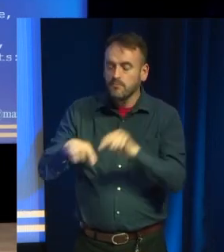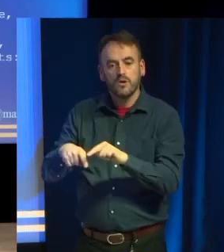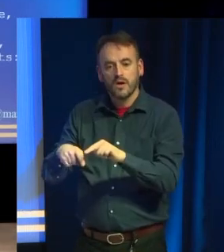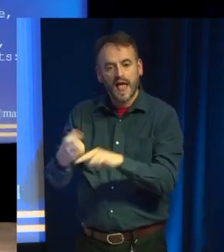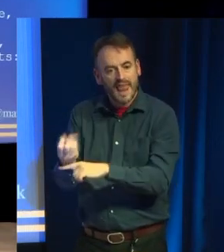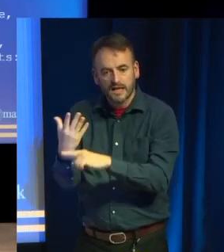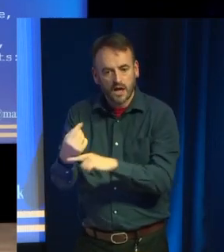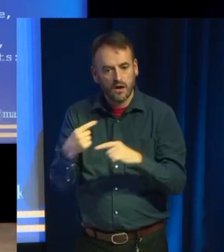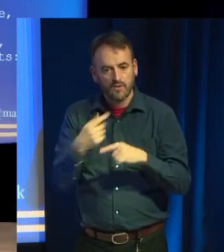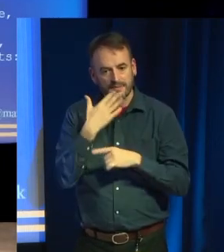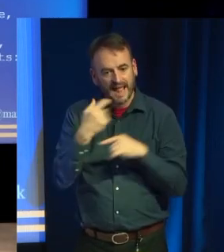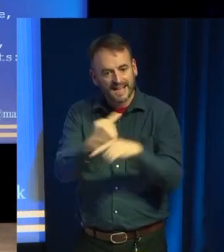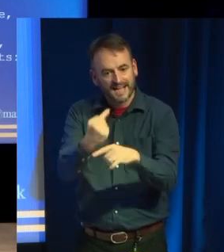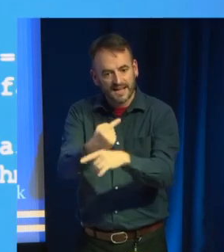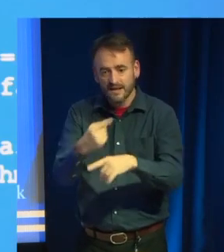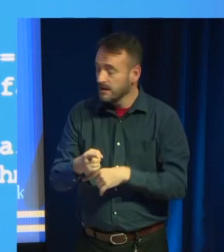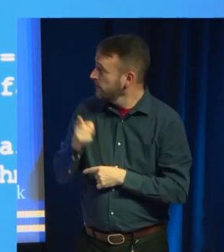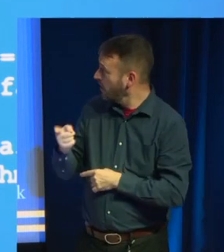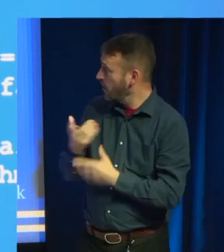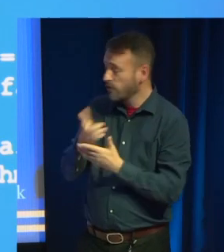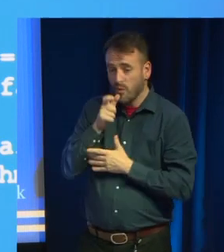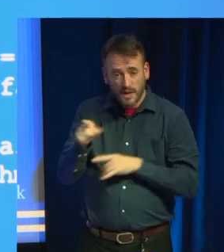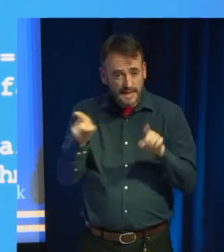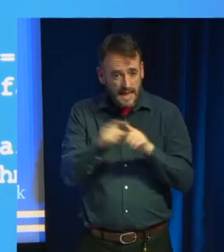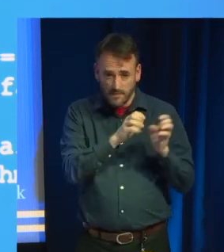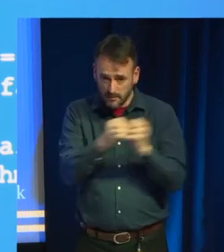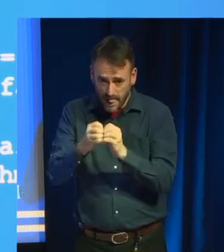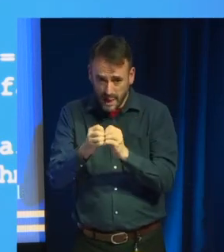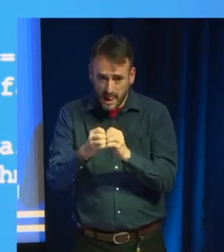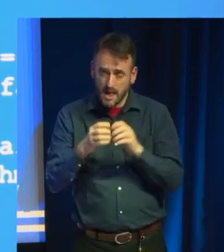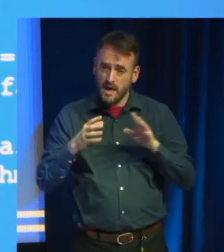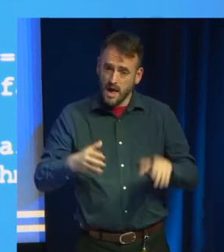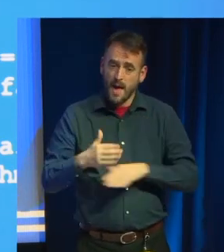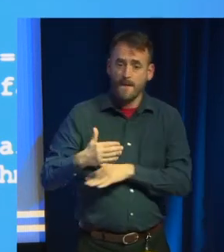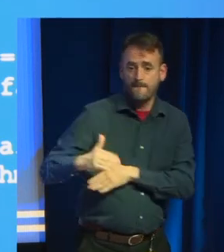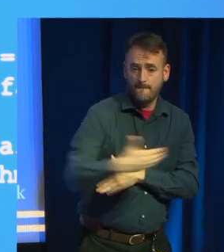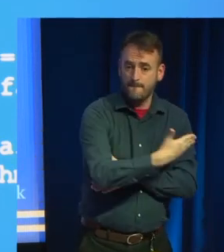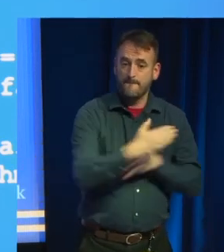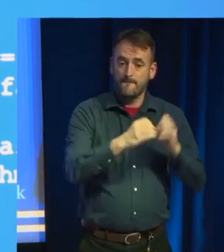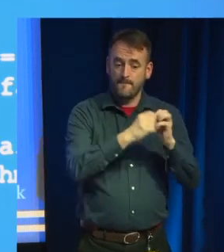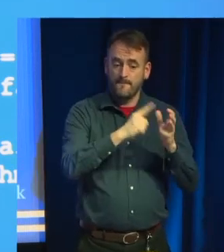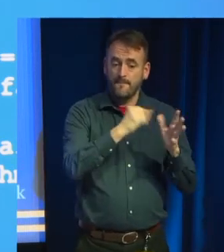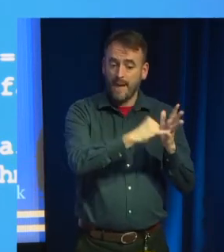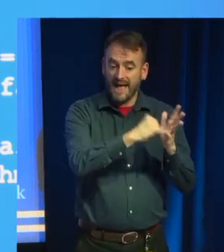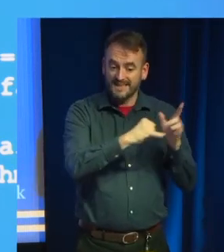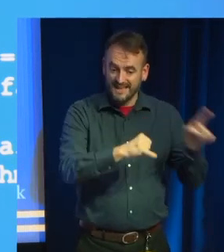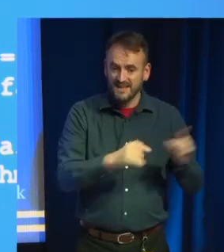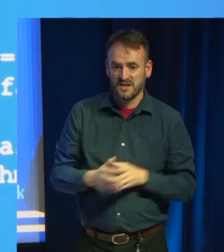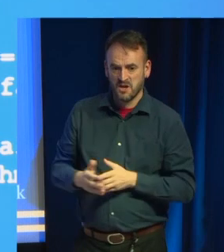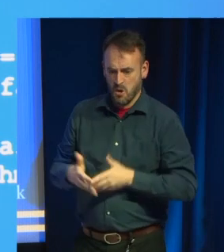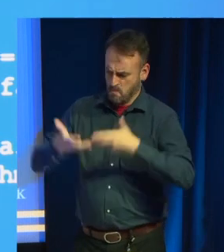Loads of words, you know, like bass and bass. You have to put in little things that says, this is the way to pronounce this word.